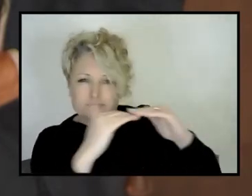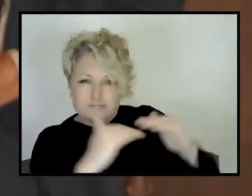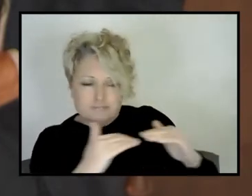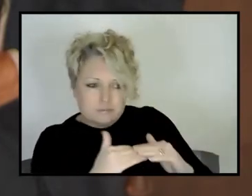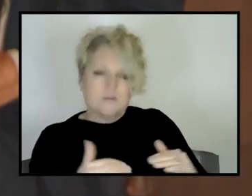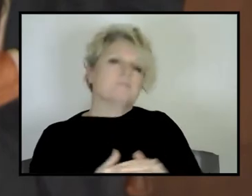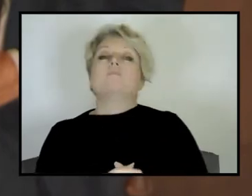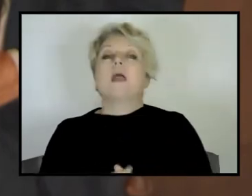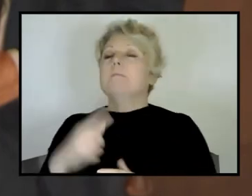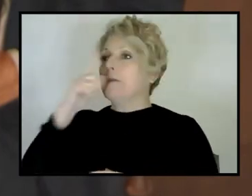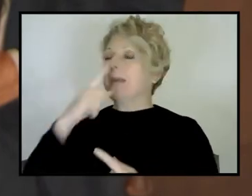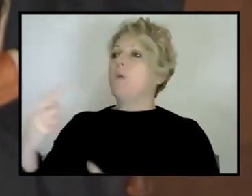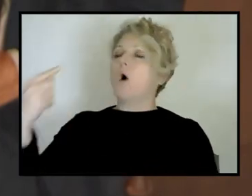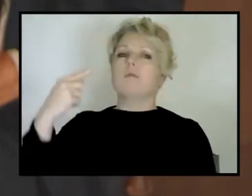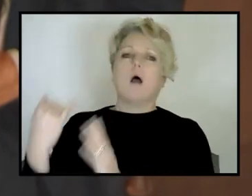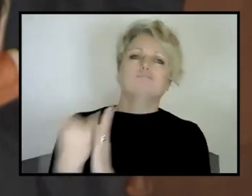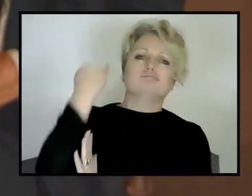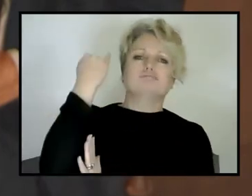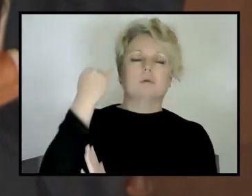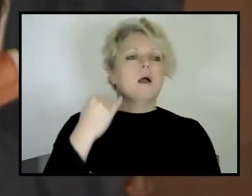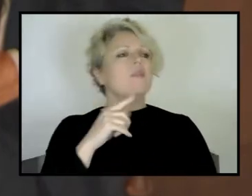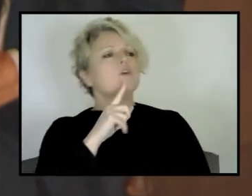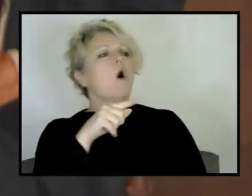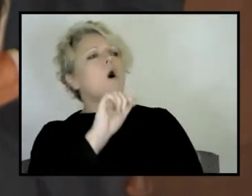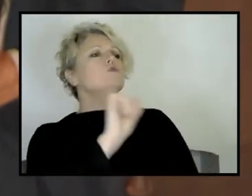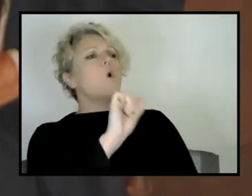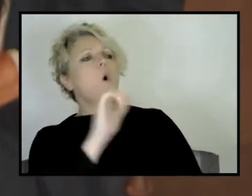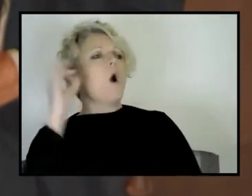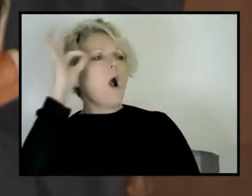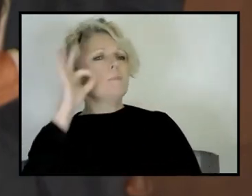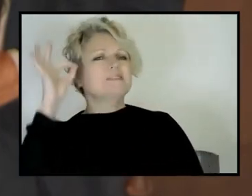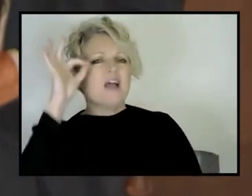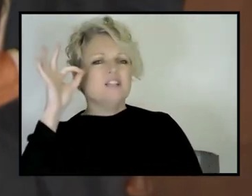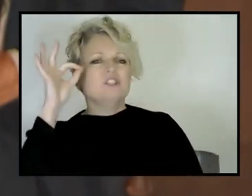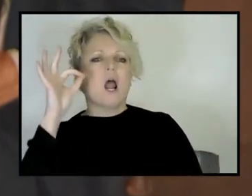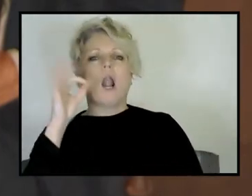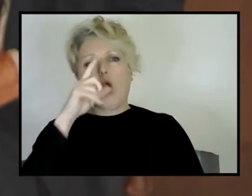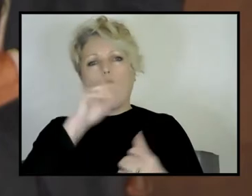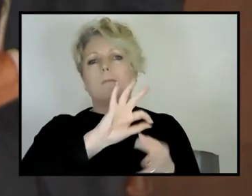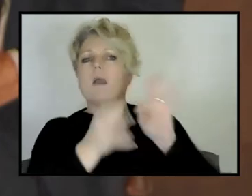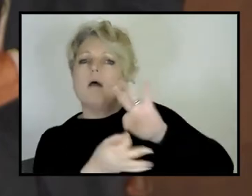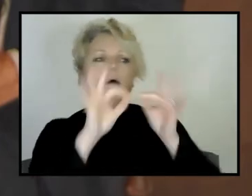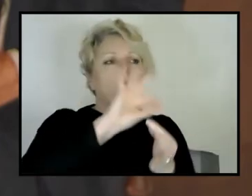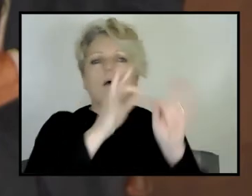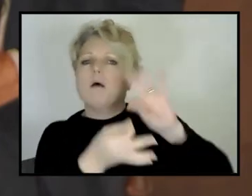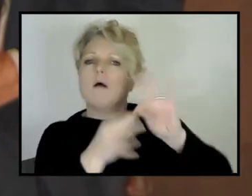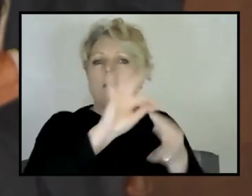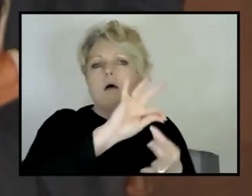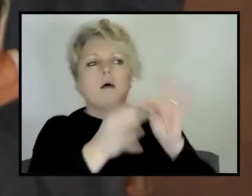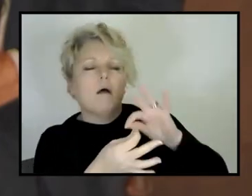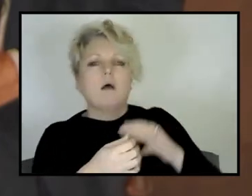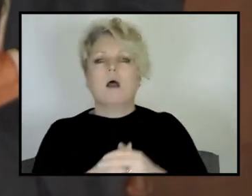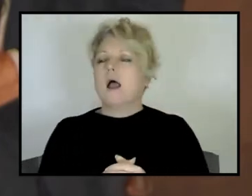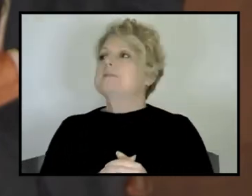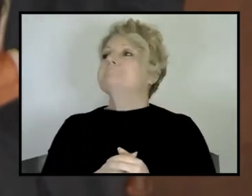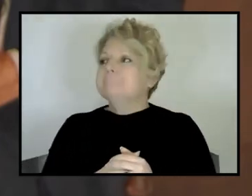someone would say, oh, that observation is, can be interpreted multiple ways. And so that's, that's what that,